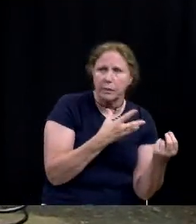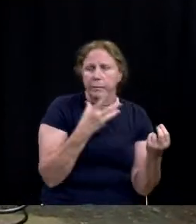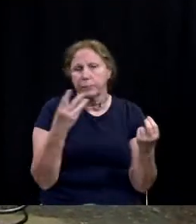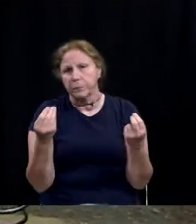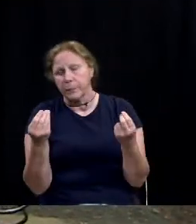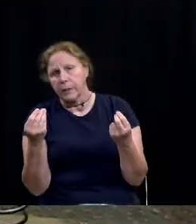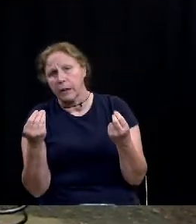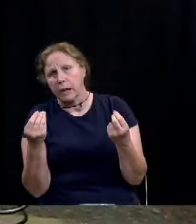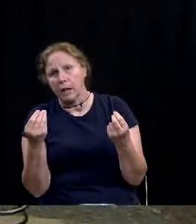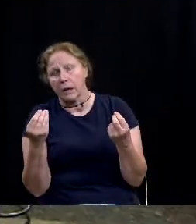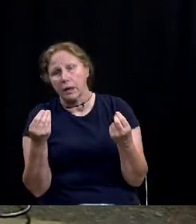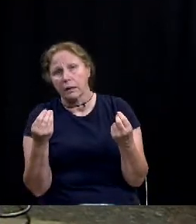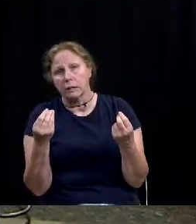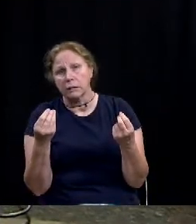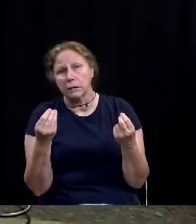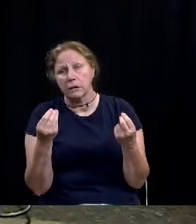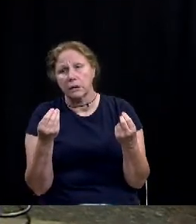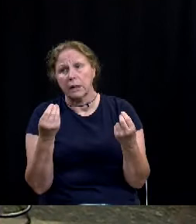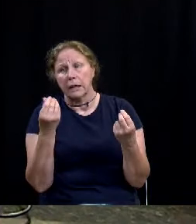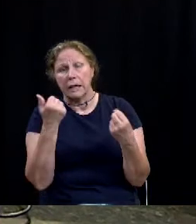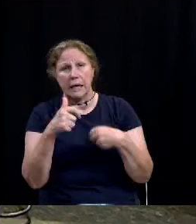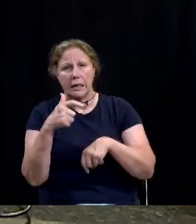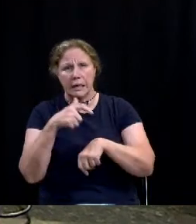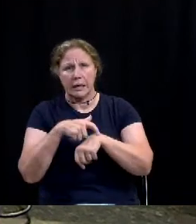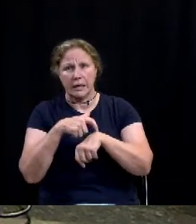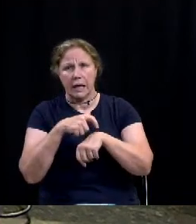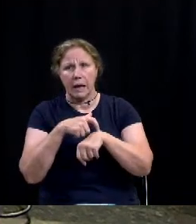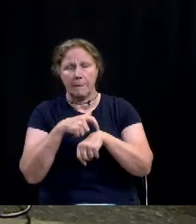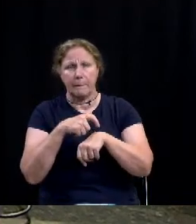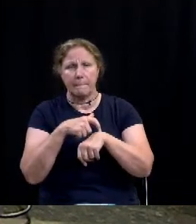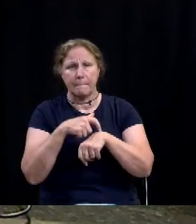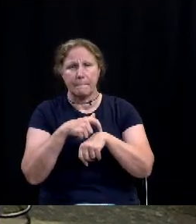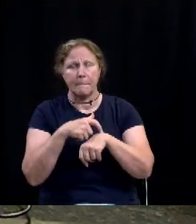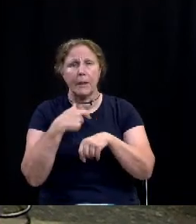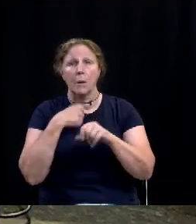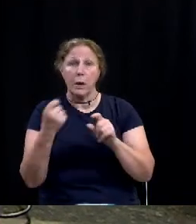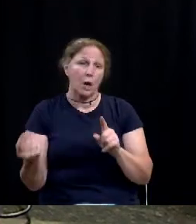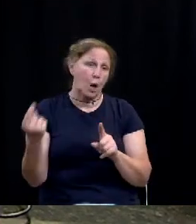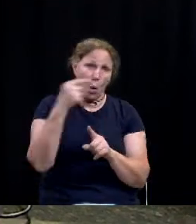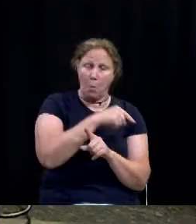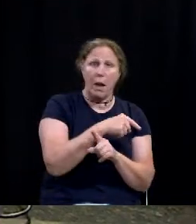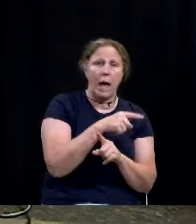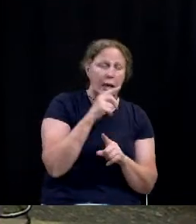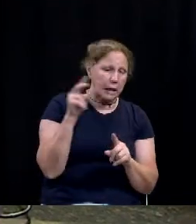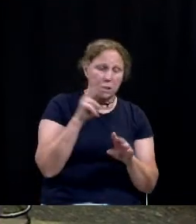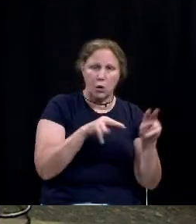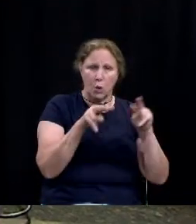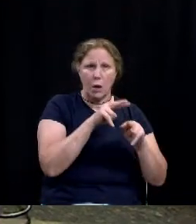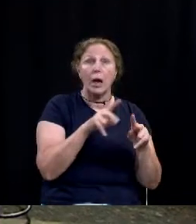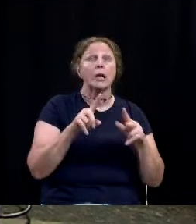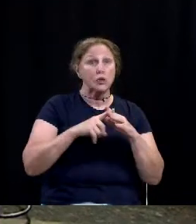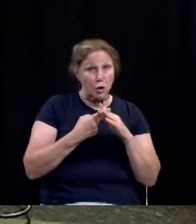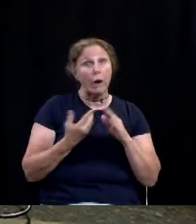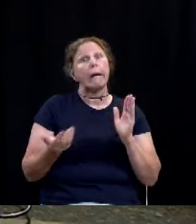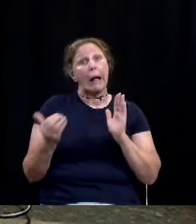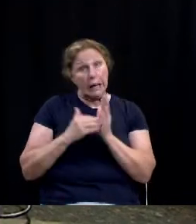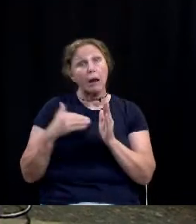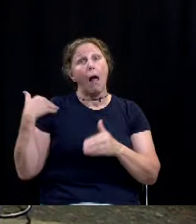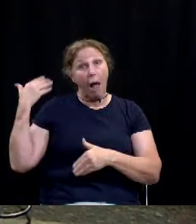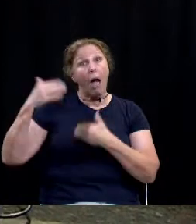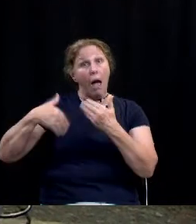and at any time throughout this process, we could go back and re-look at this. would have to start through the process again,